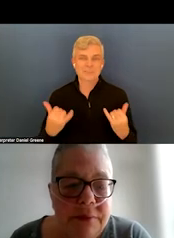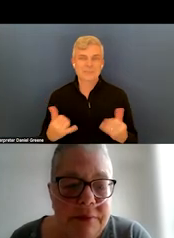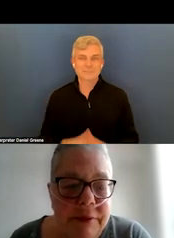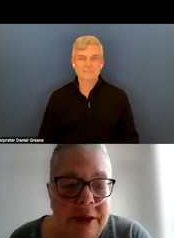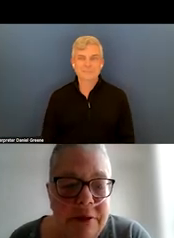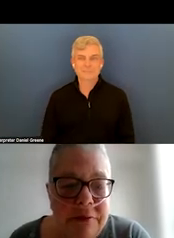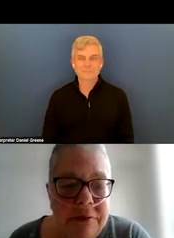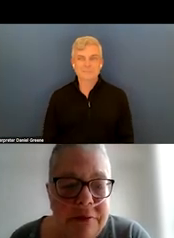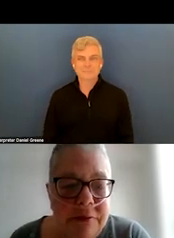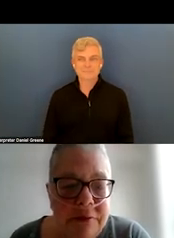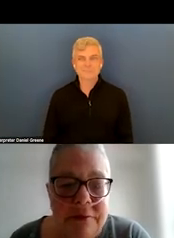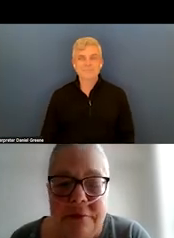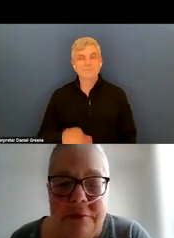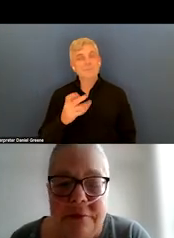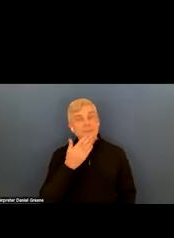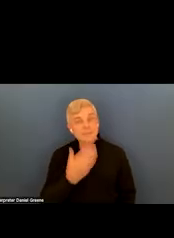Today, thank you.